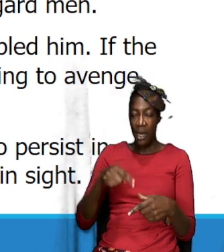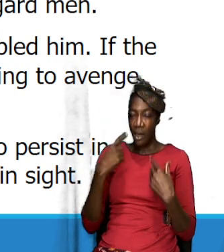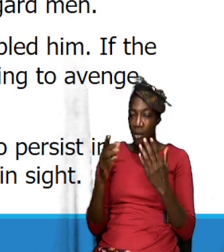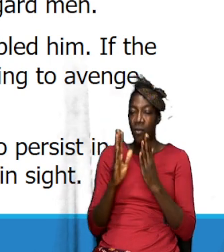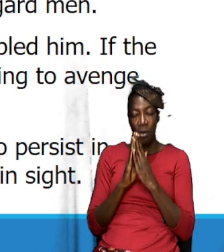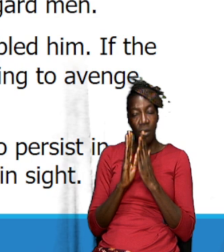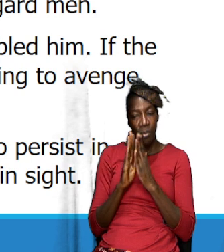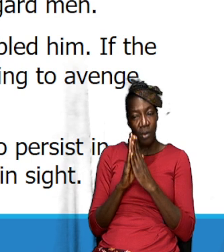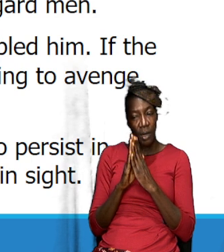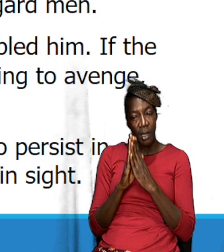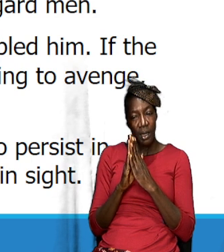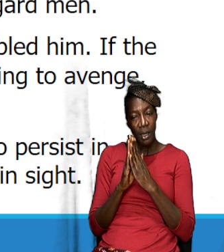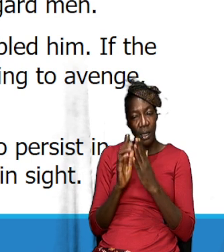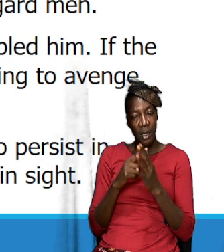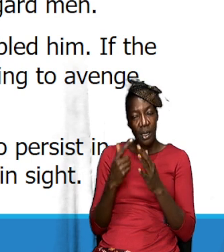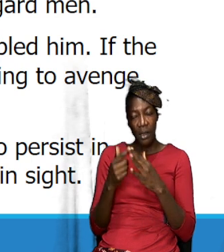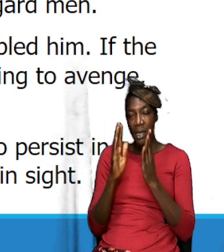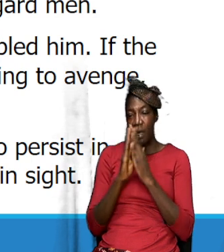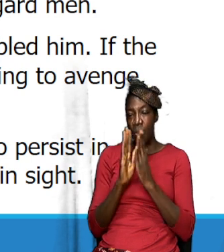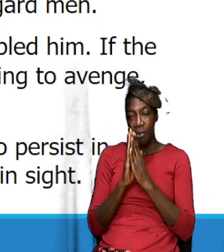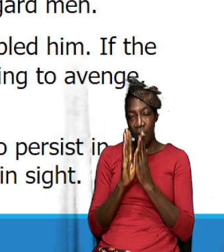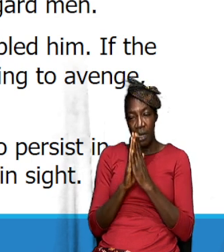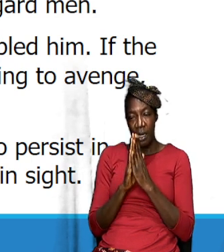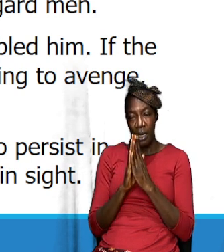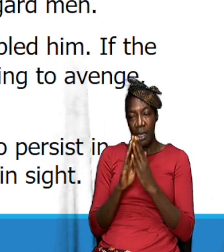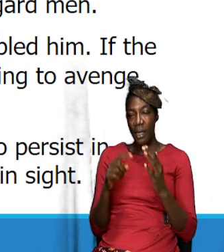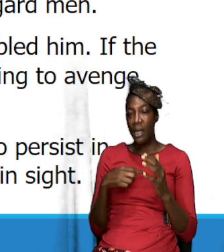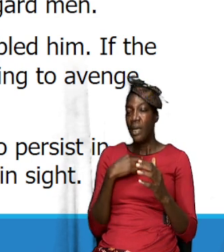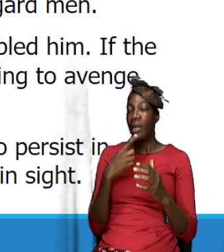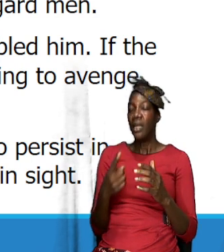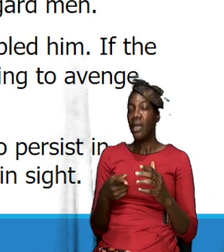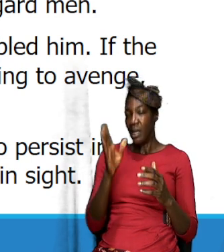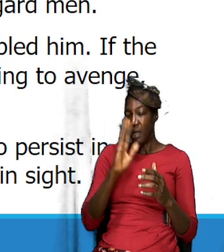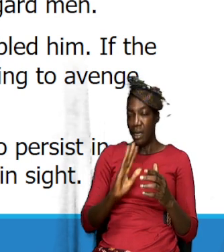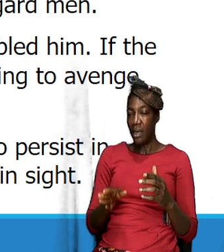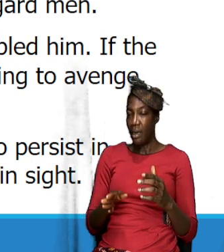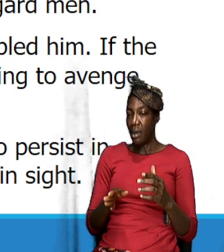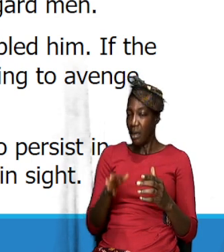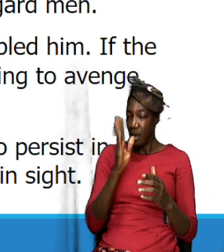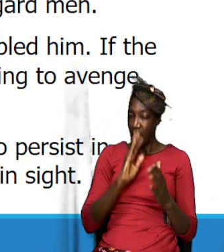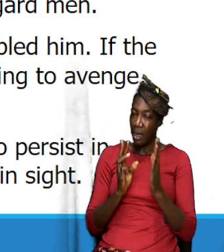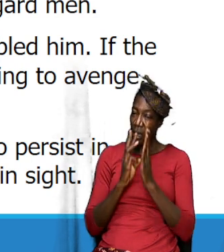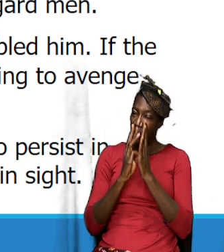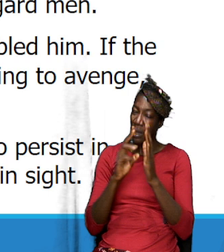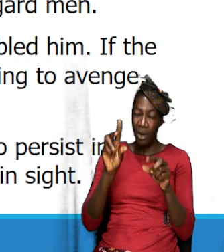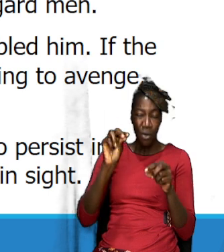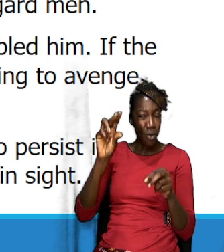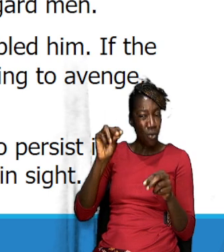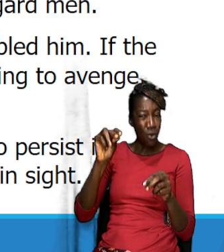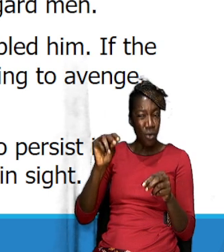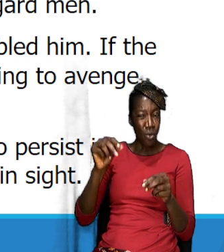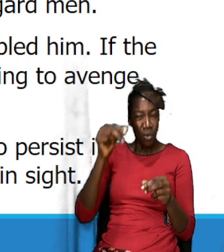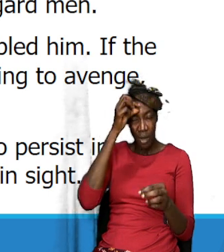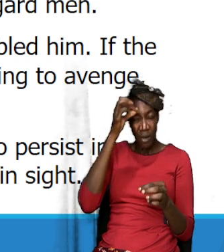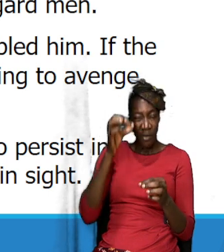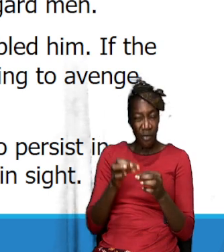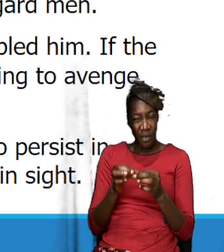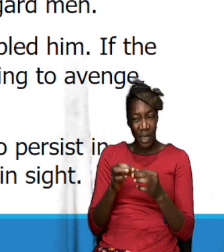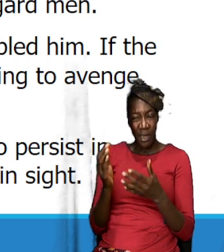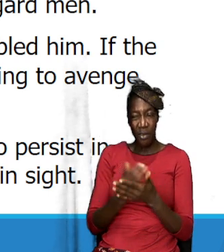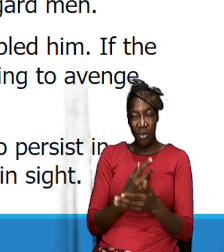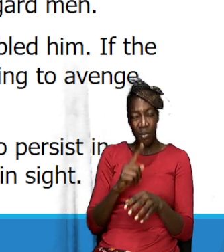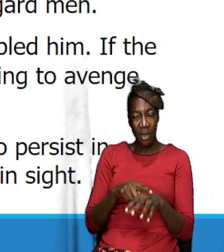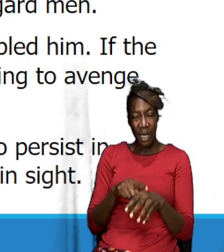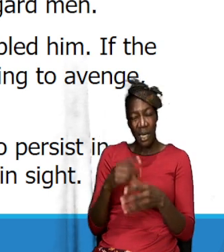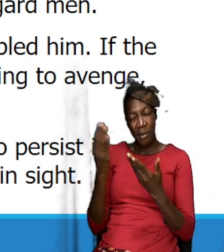and then you pray and you say well that's not the will of God and move on no faith sometimes require us